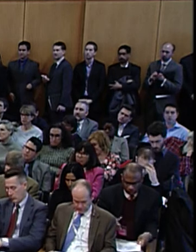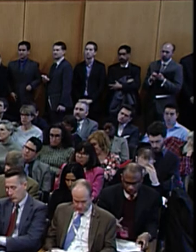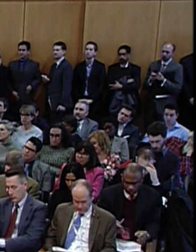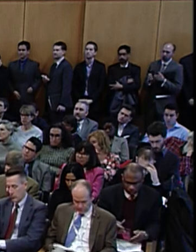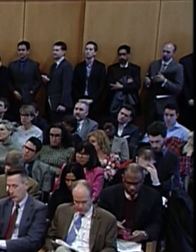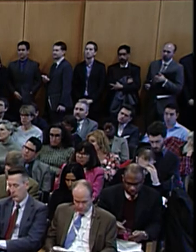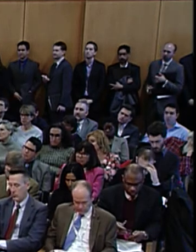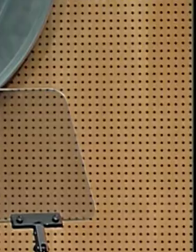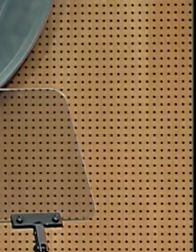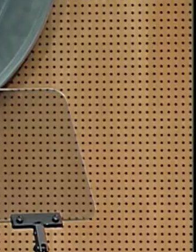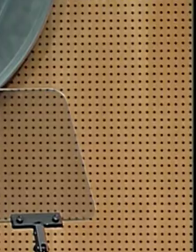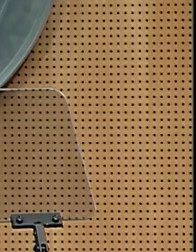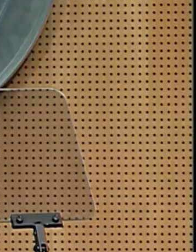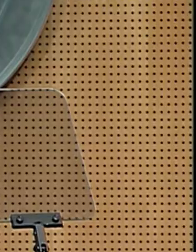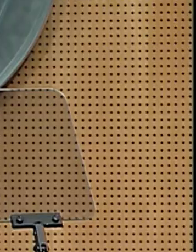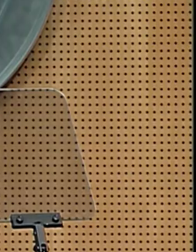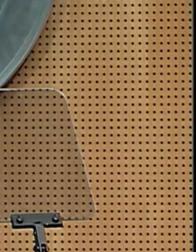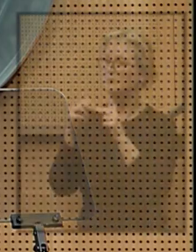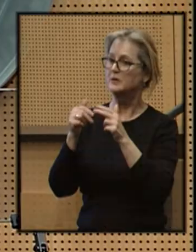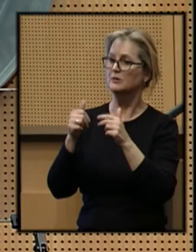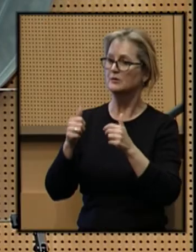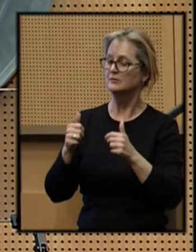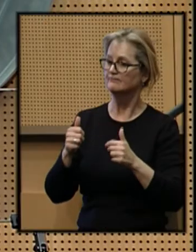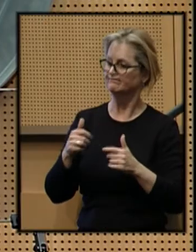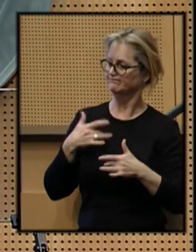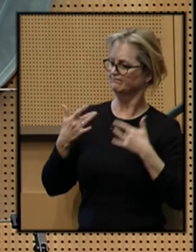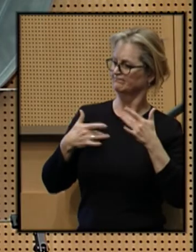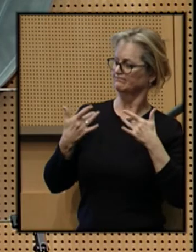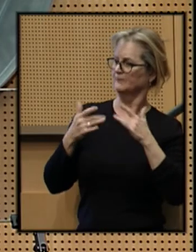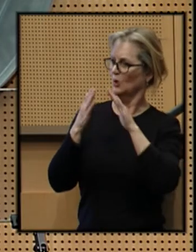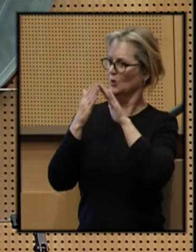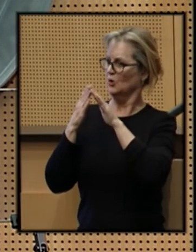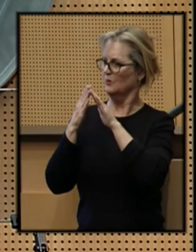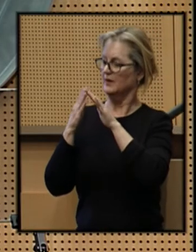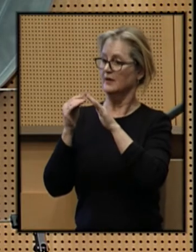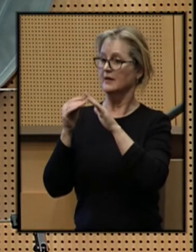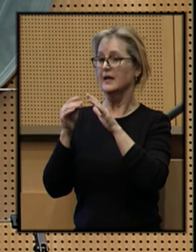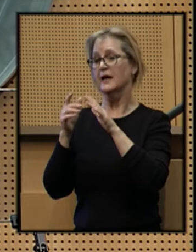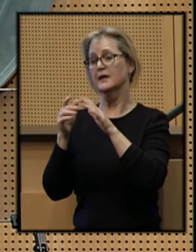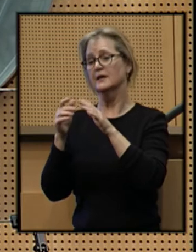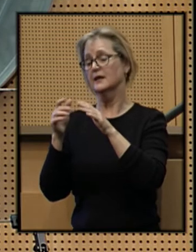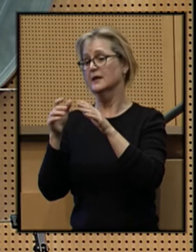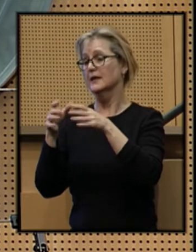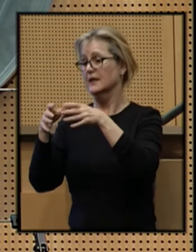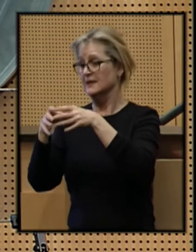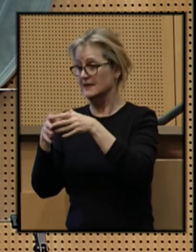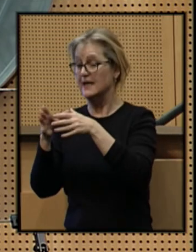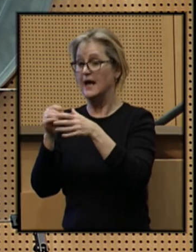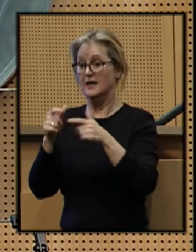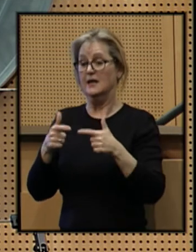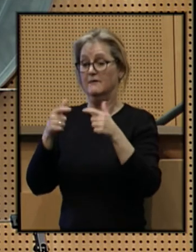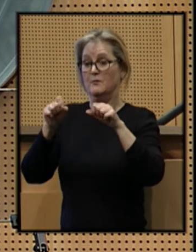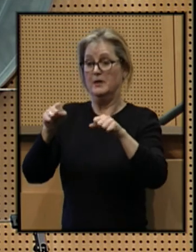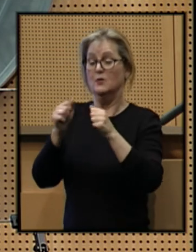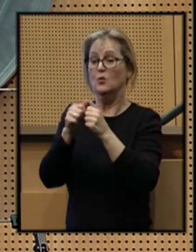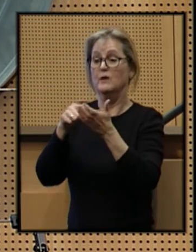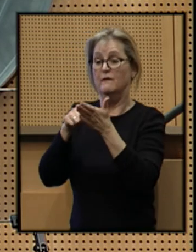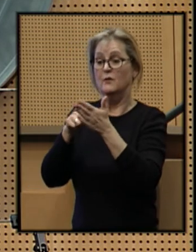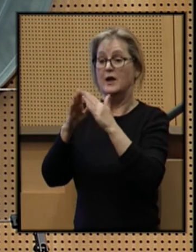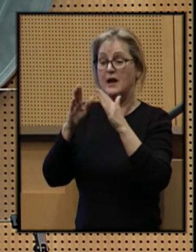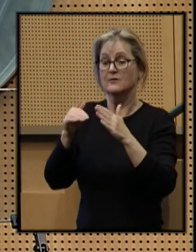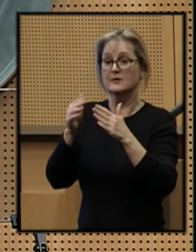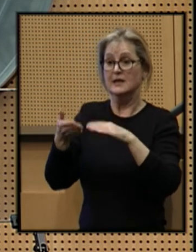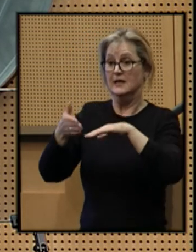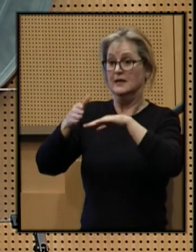Our work to build thriving urban villages and combine both density and livability with affordable housing housing and increased